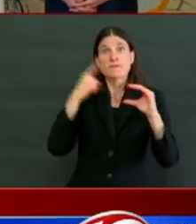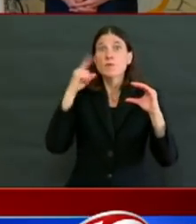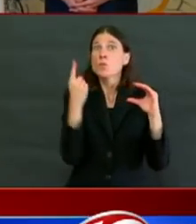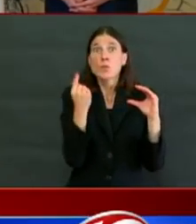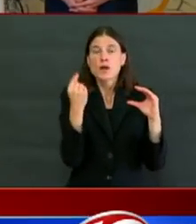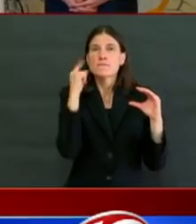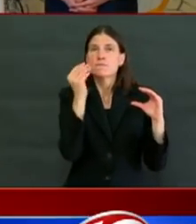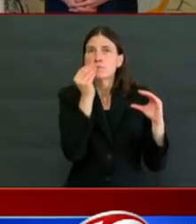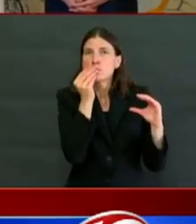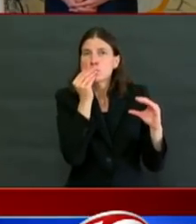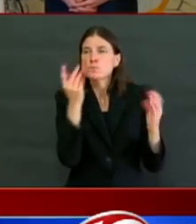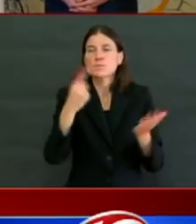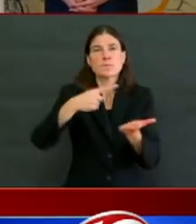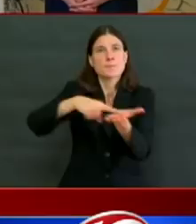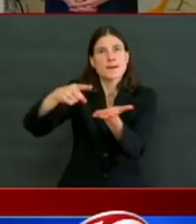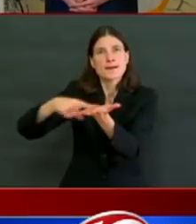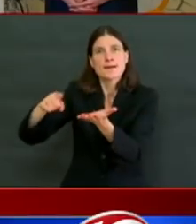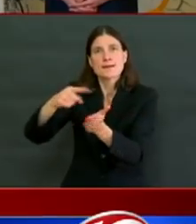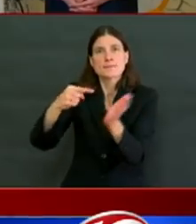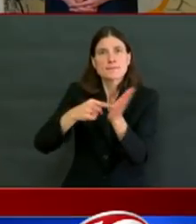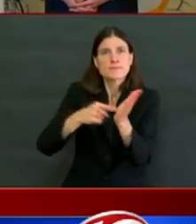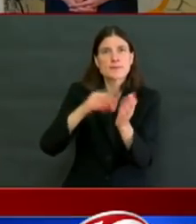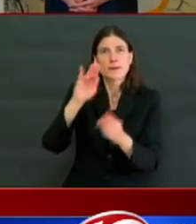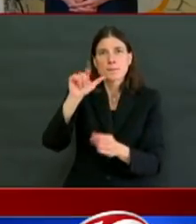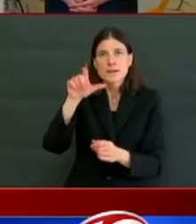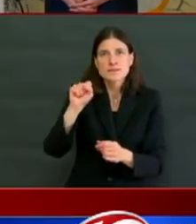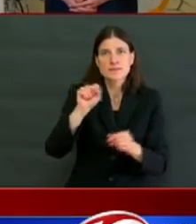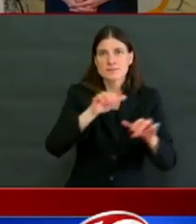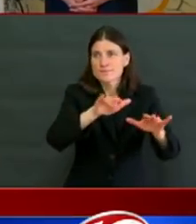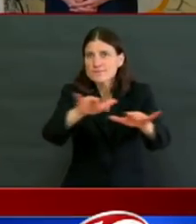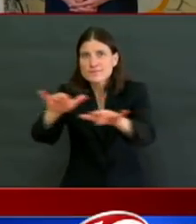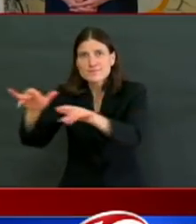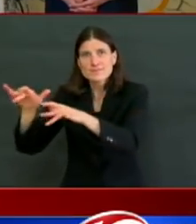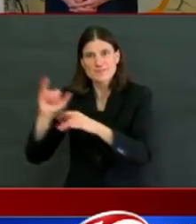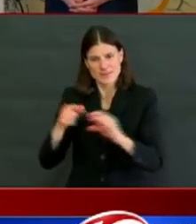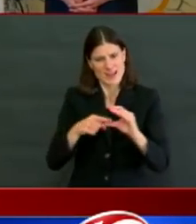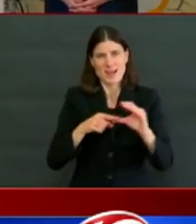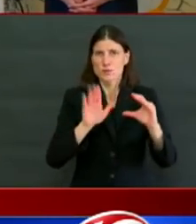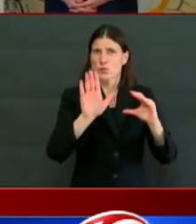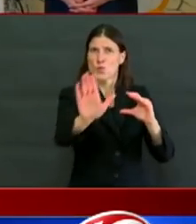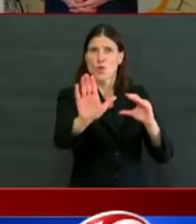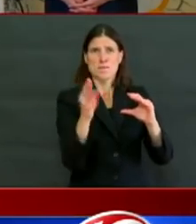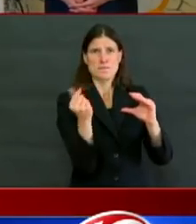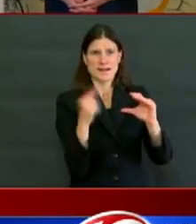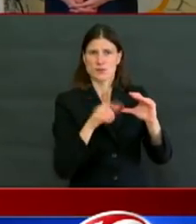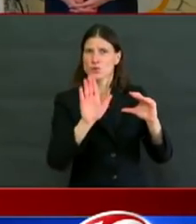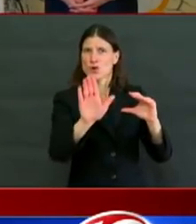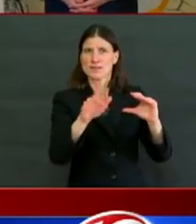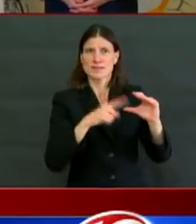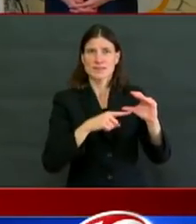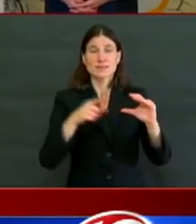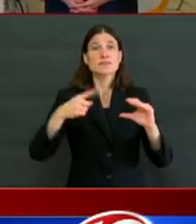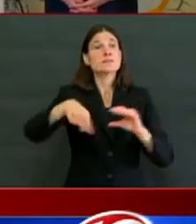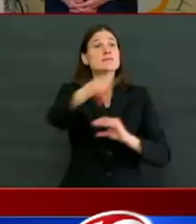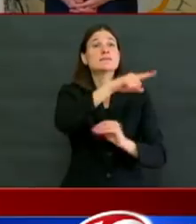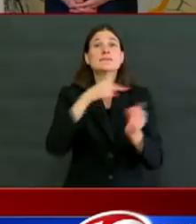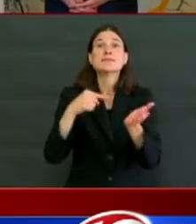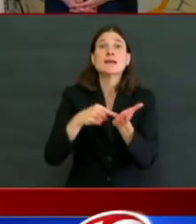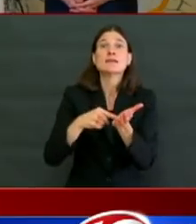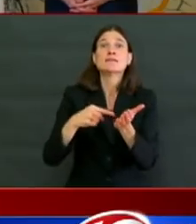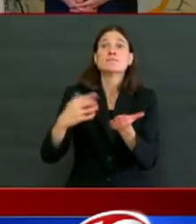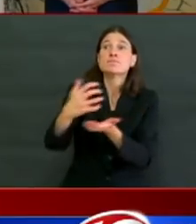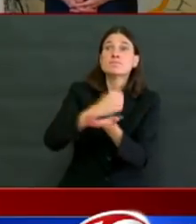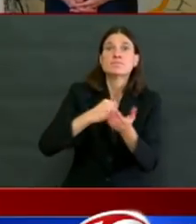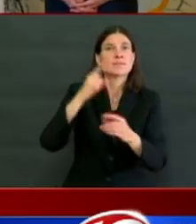you're out of work, it's incredibly hard and I know you're struggling and you need this to buy food and keep the lights on,